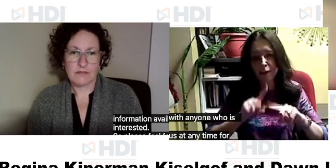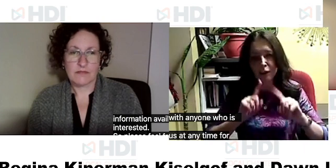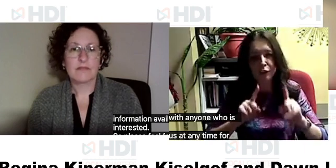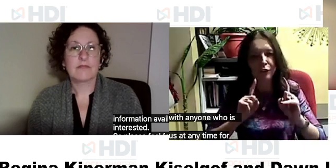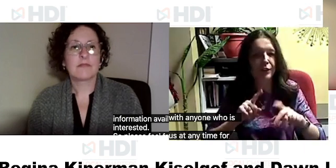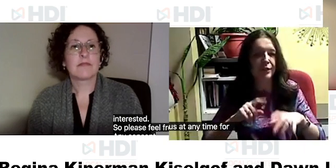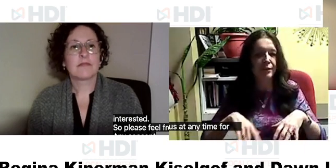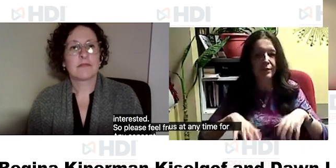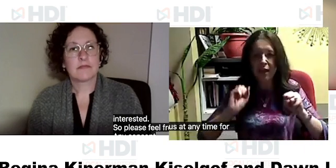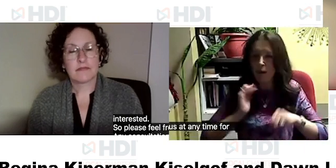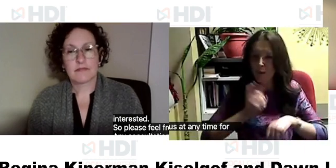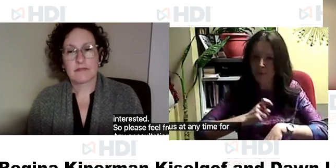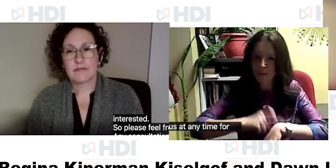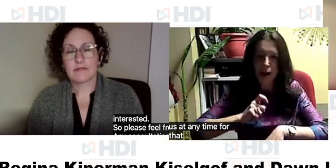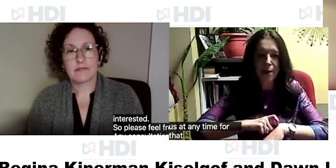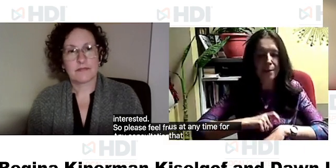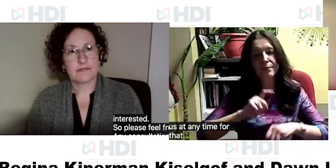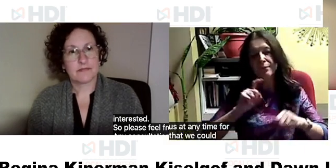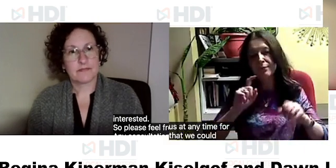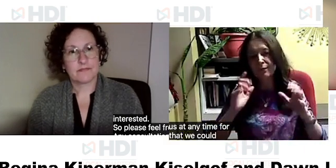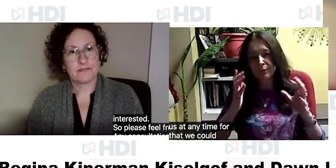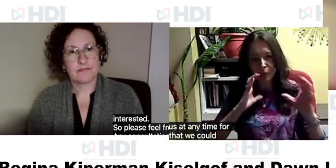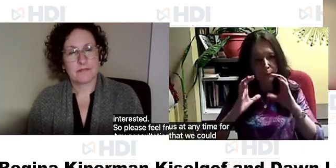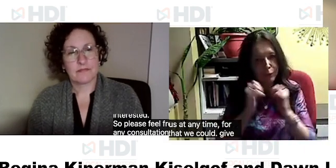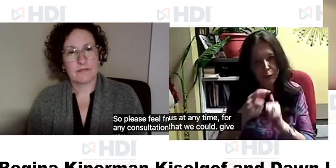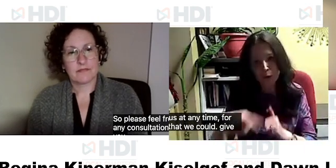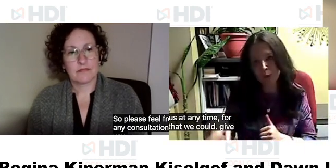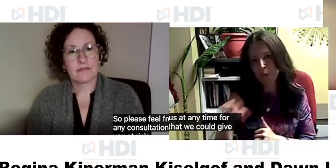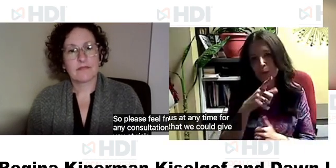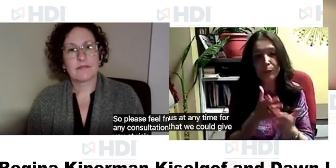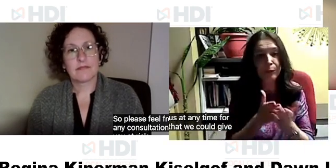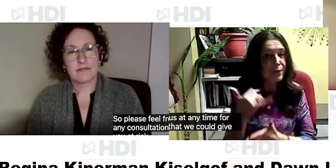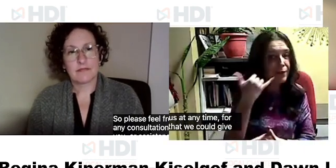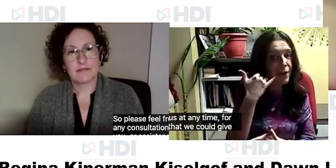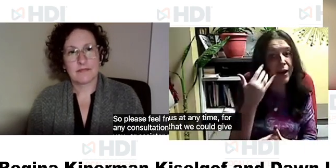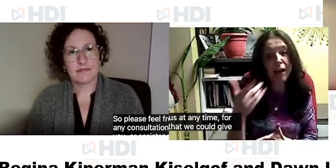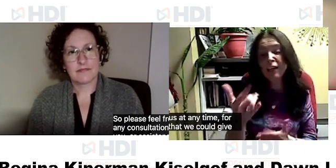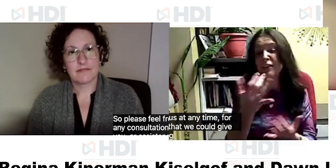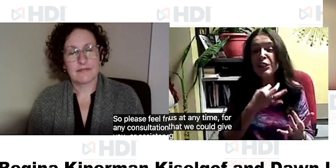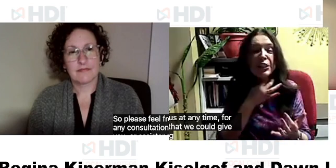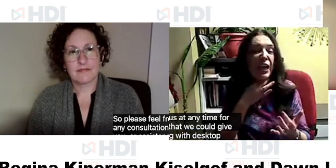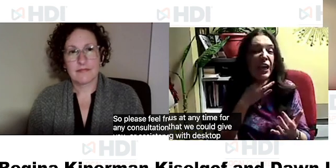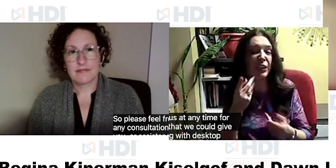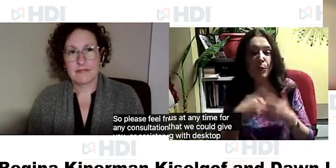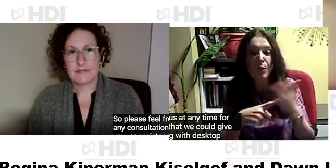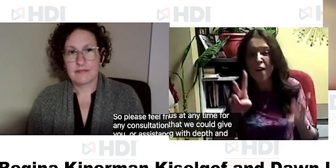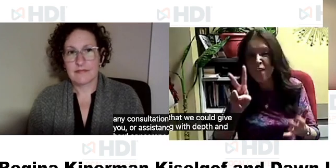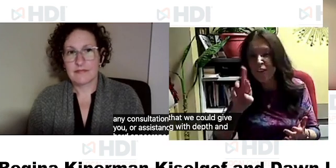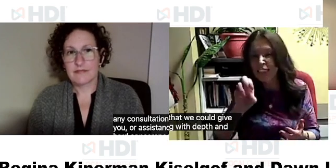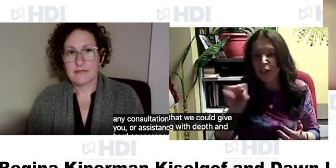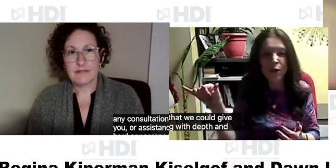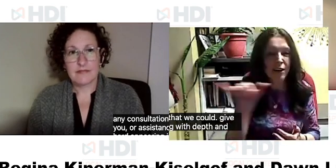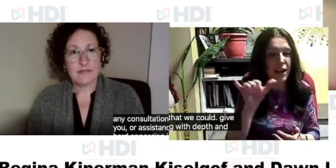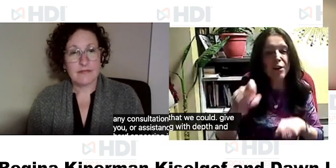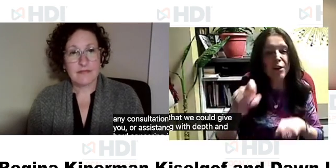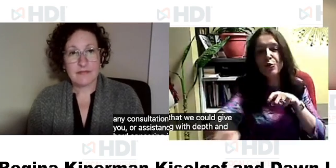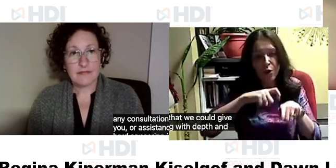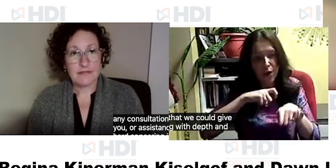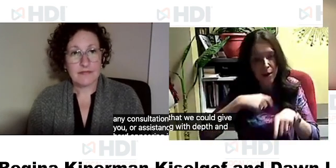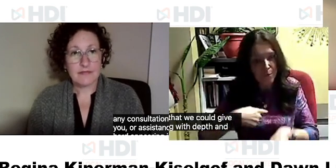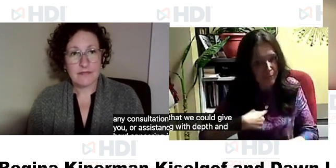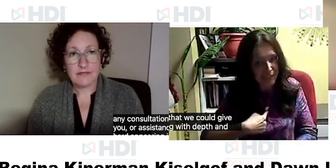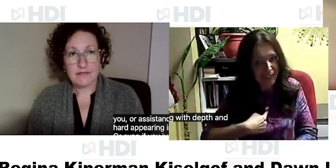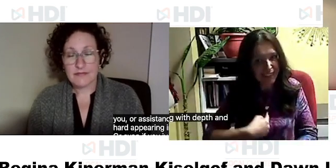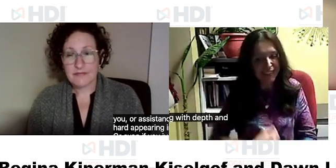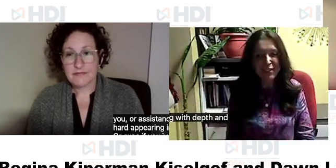consultations or any help that we could uh give you or assistance with working with deaf and hard of hearing individuals or even if you just want